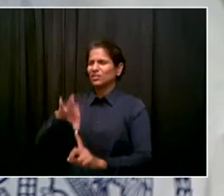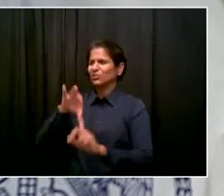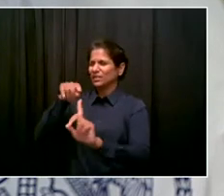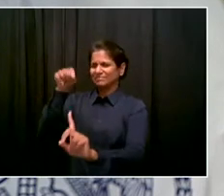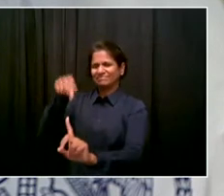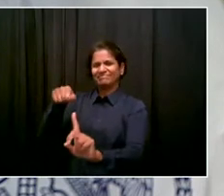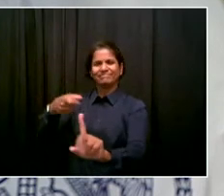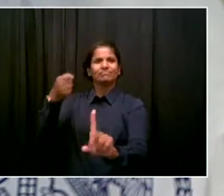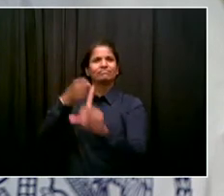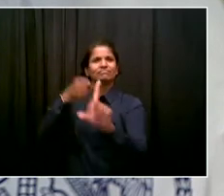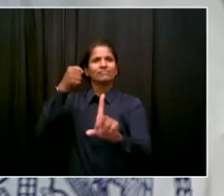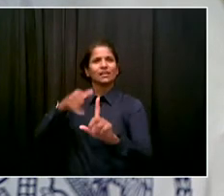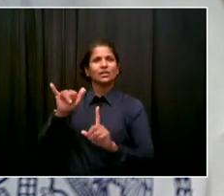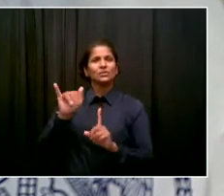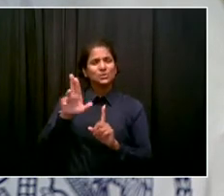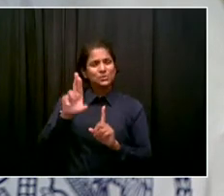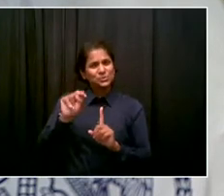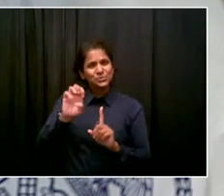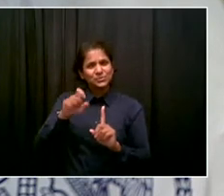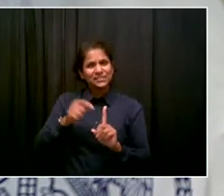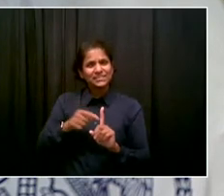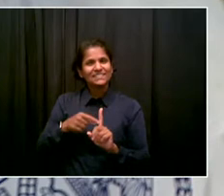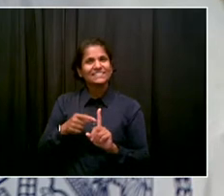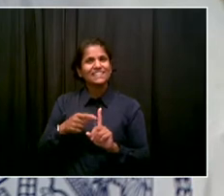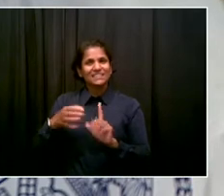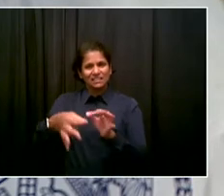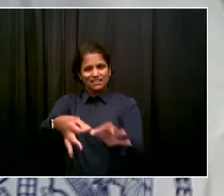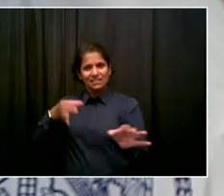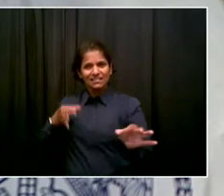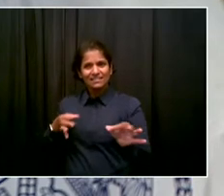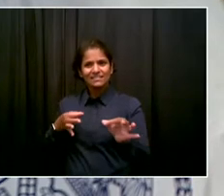people are finally starting to focus.